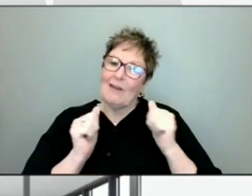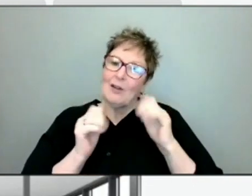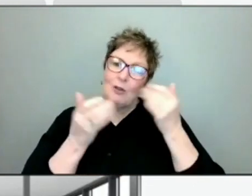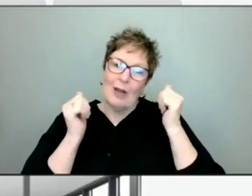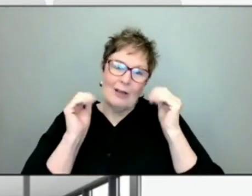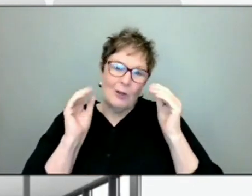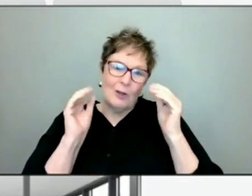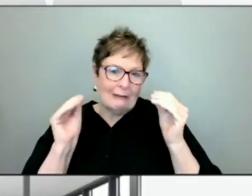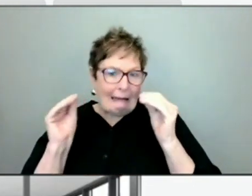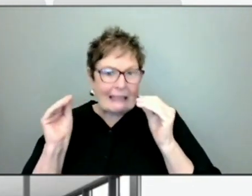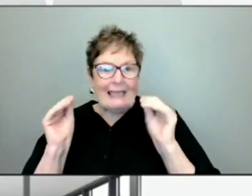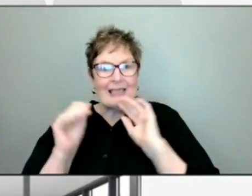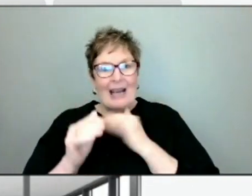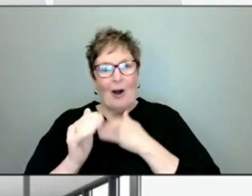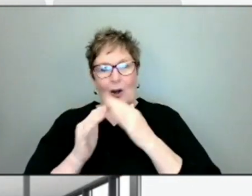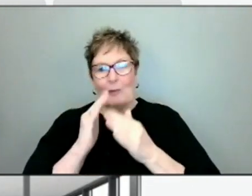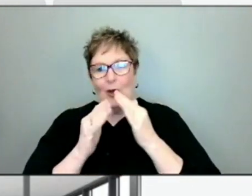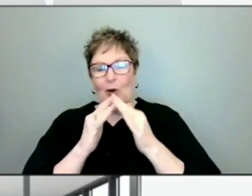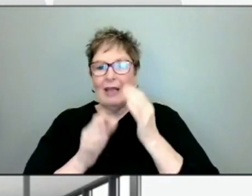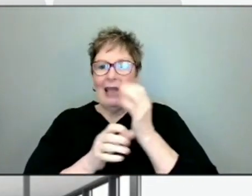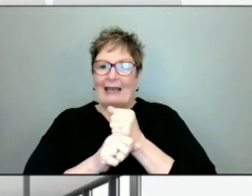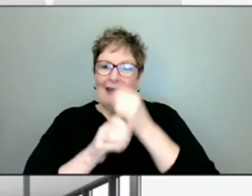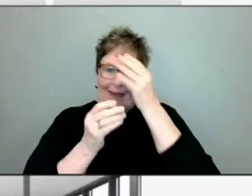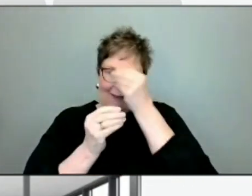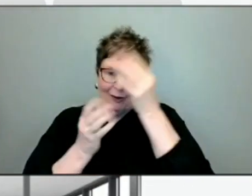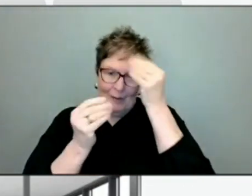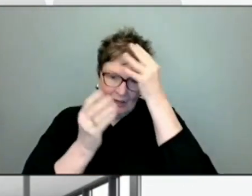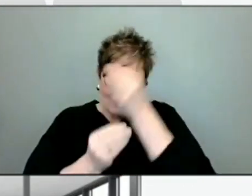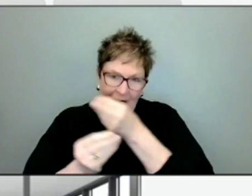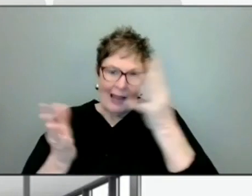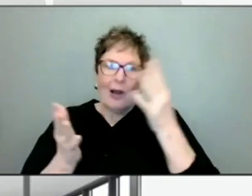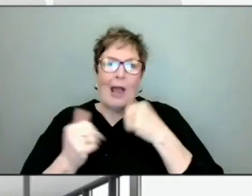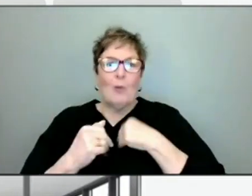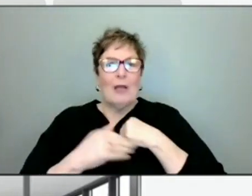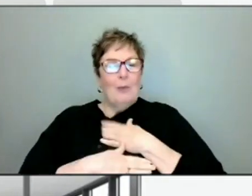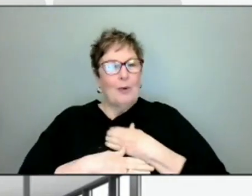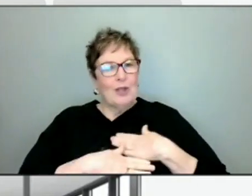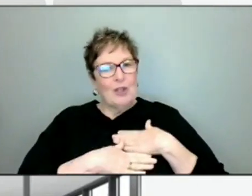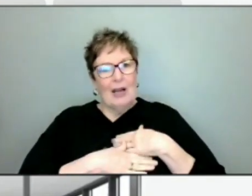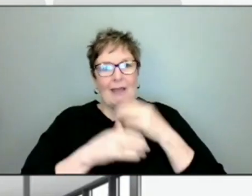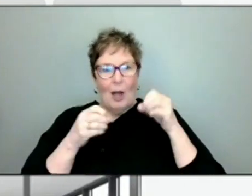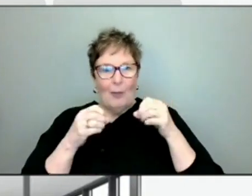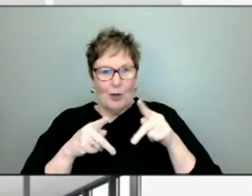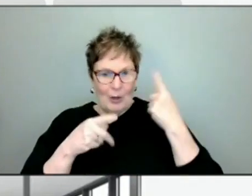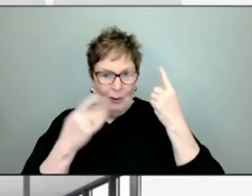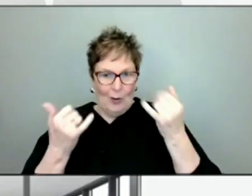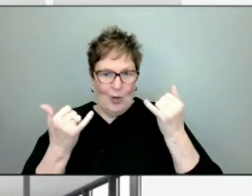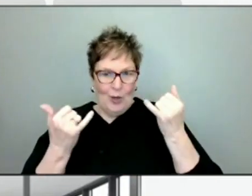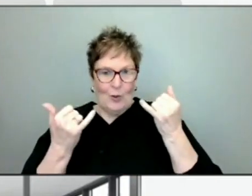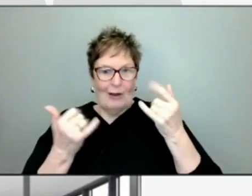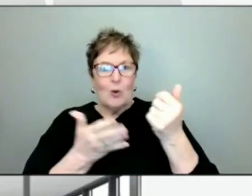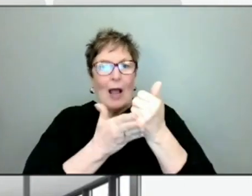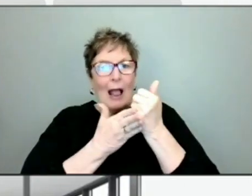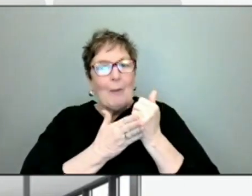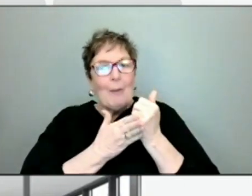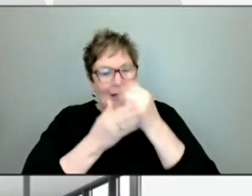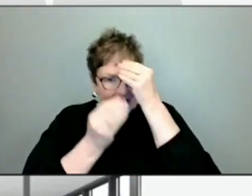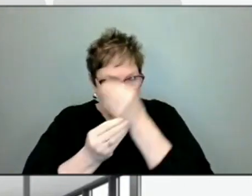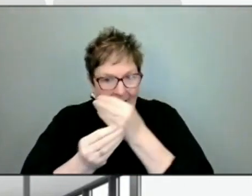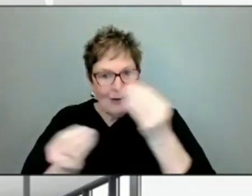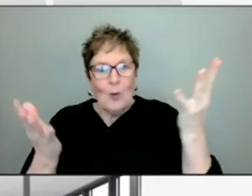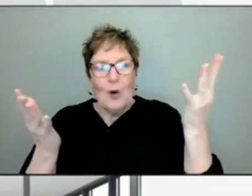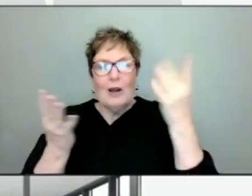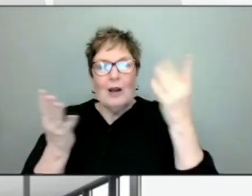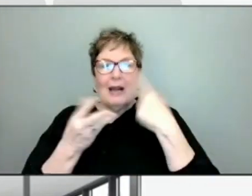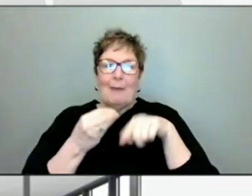to help get word out. And we appreciate the opportunity for you right now to help us get the word out about the